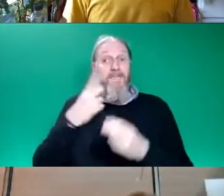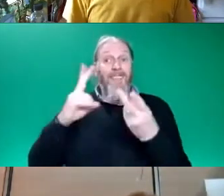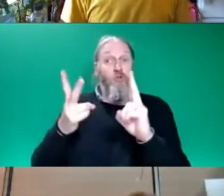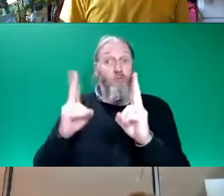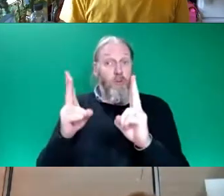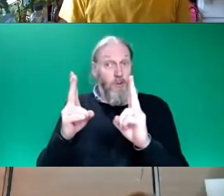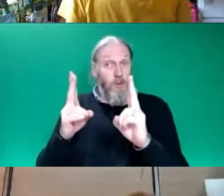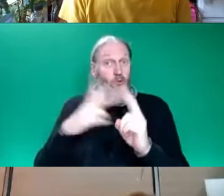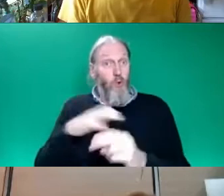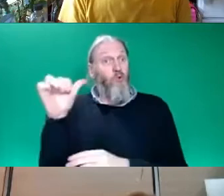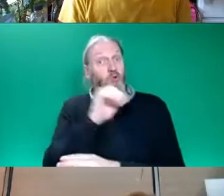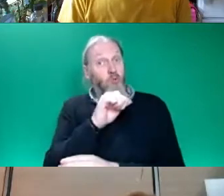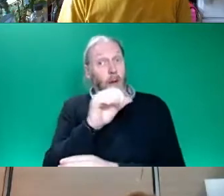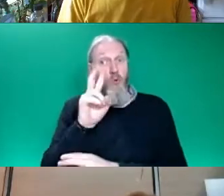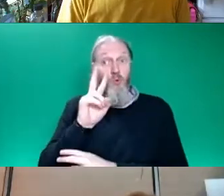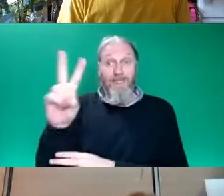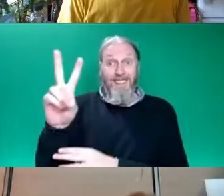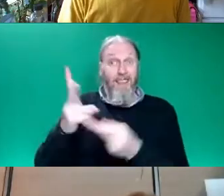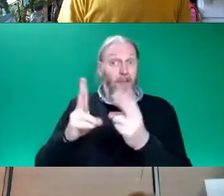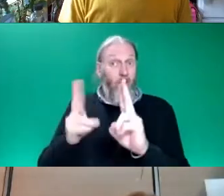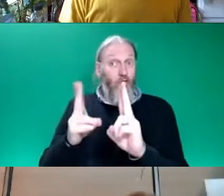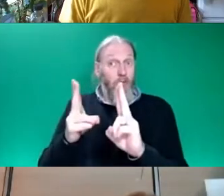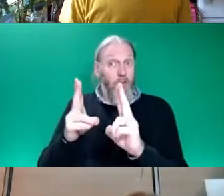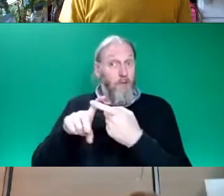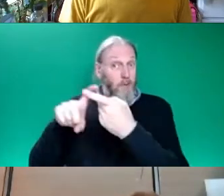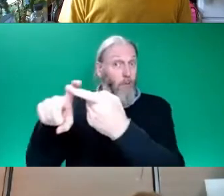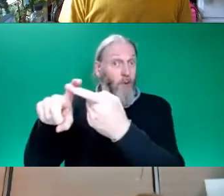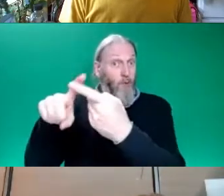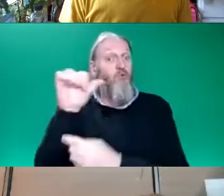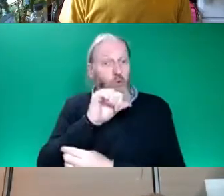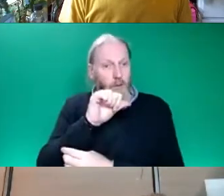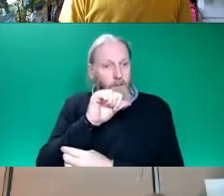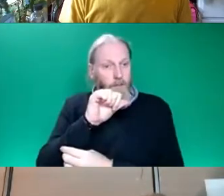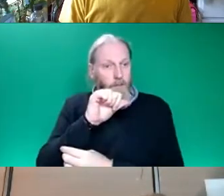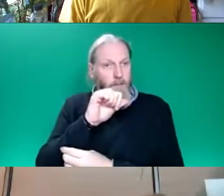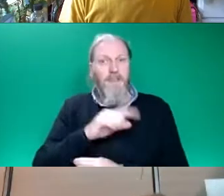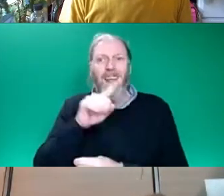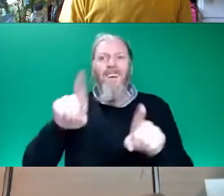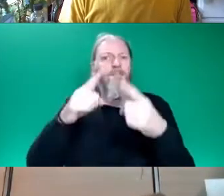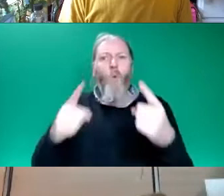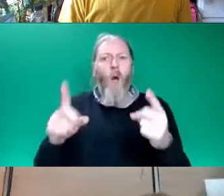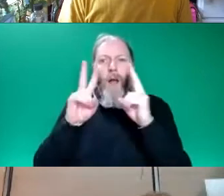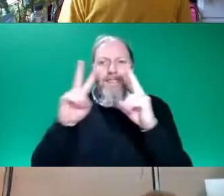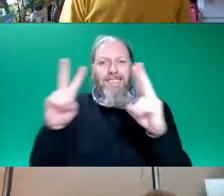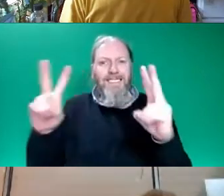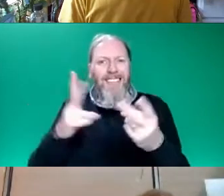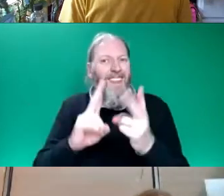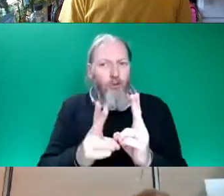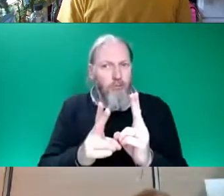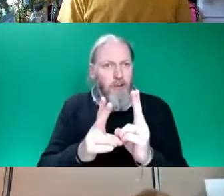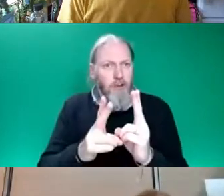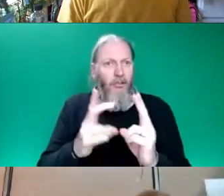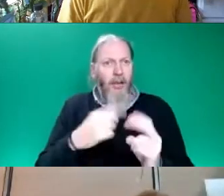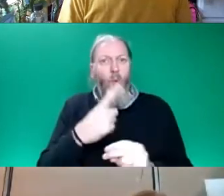see the BSL interpreters on screen throughout, if you can't you can pin them or put a message in the chat and